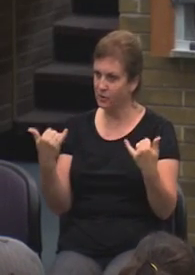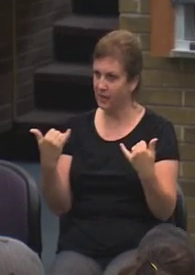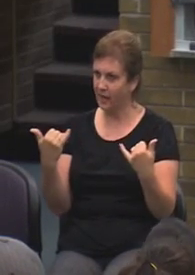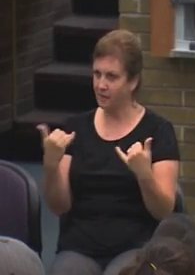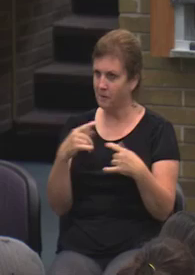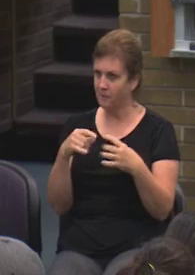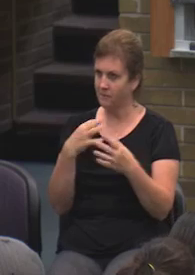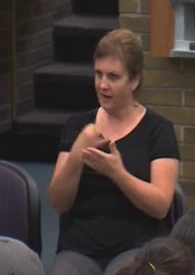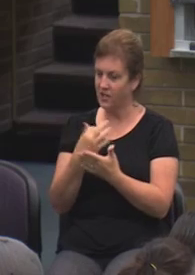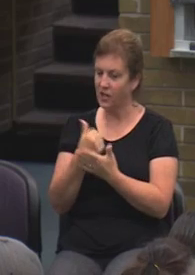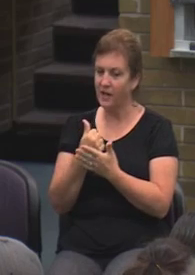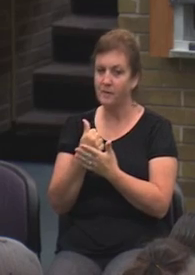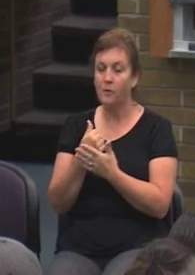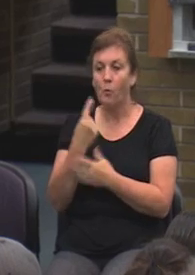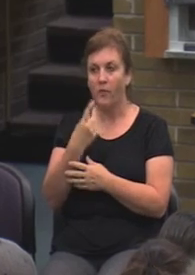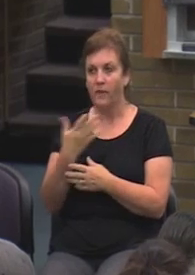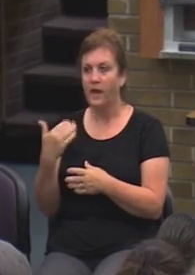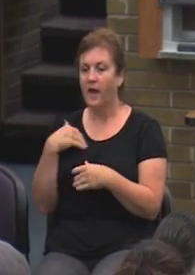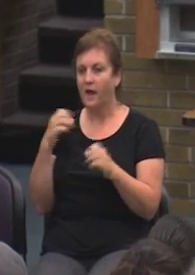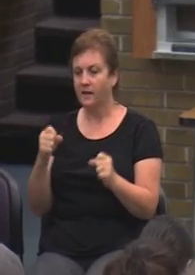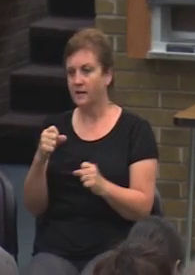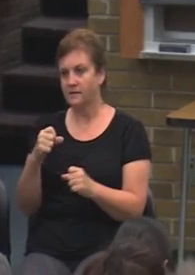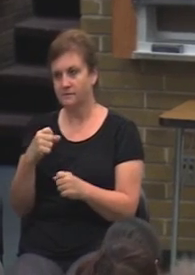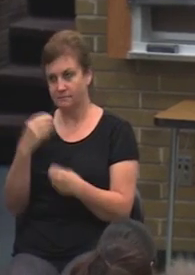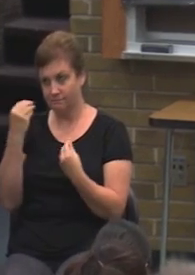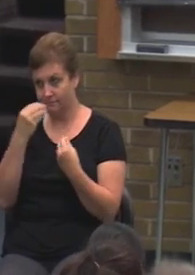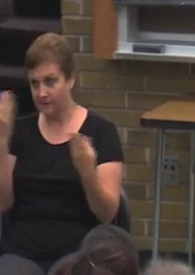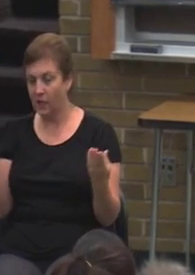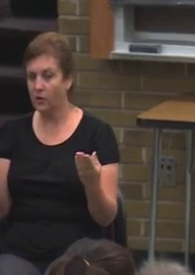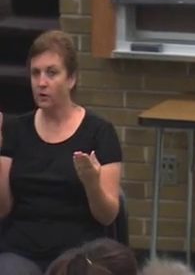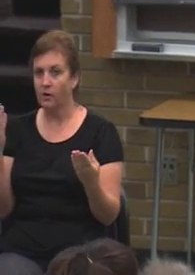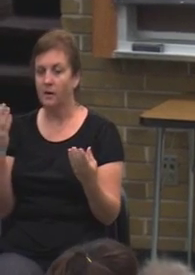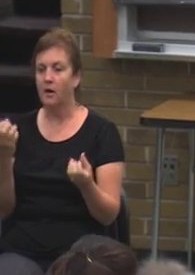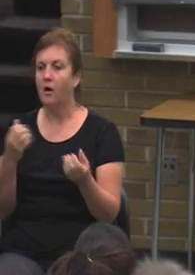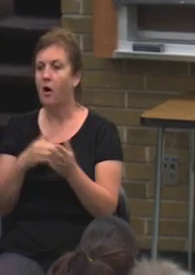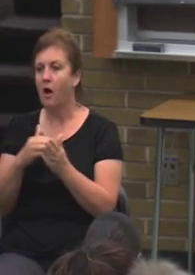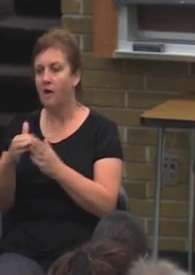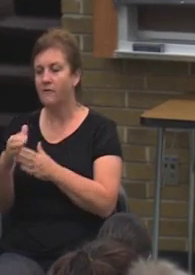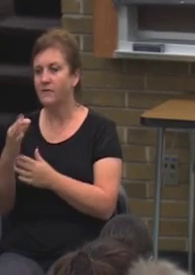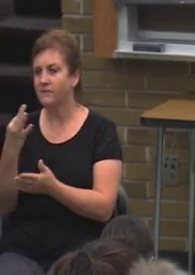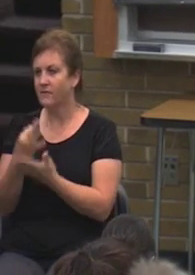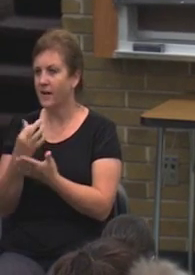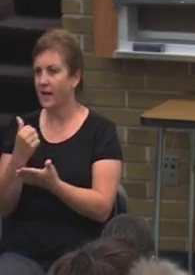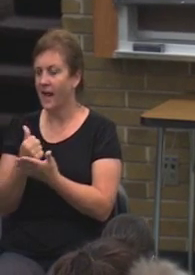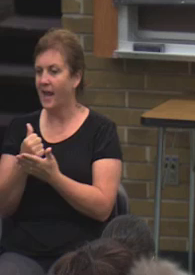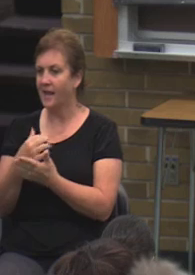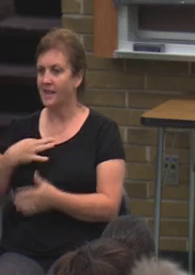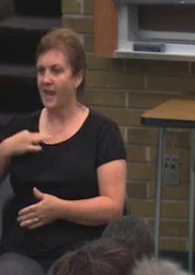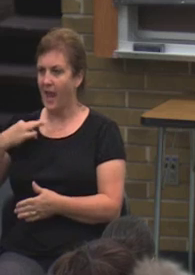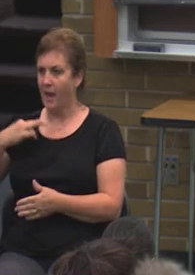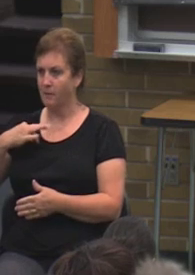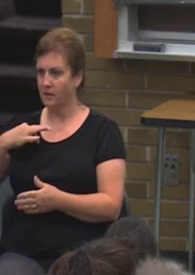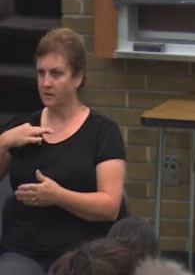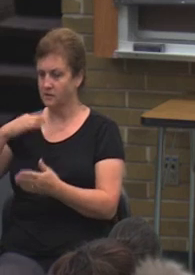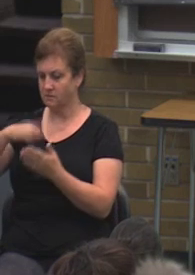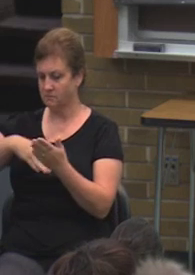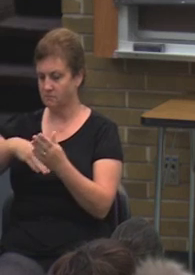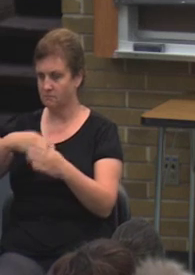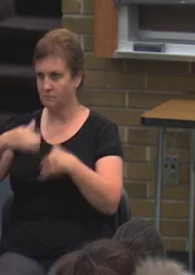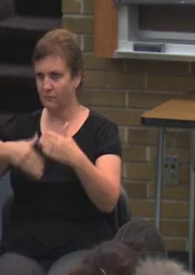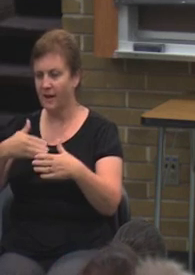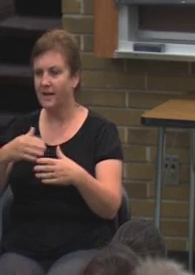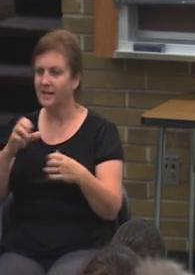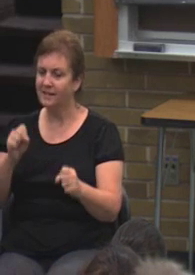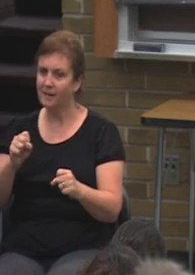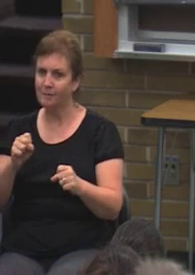financial aid. One thing that I can assure you of is that in many instances, financial aid, the application process itself, can be a